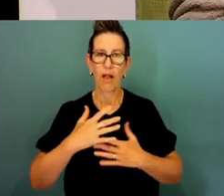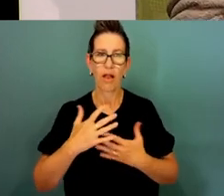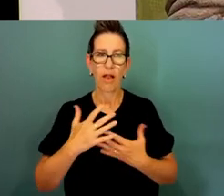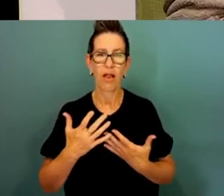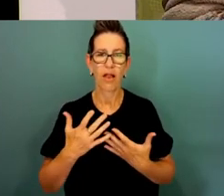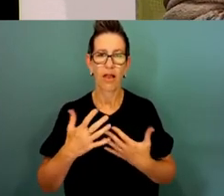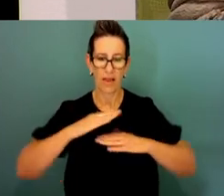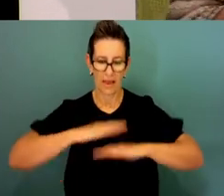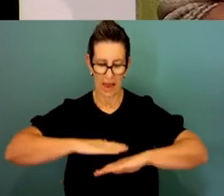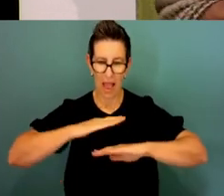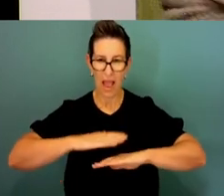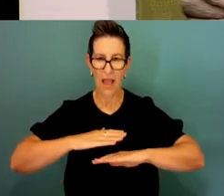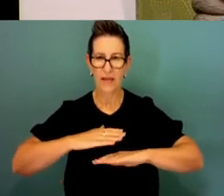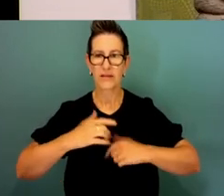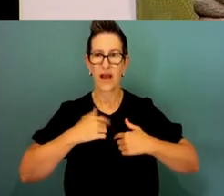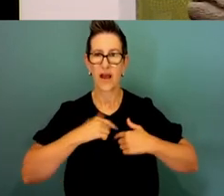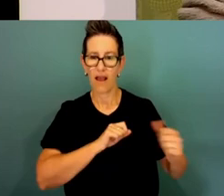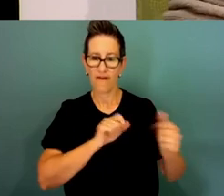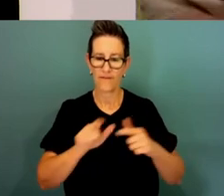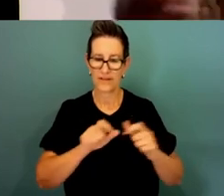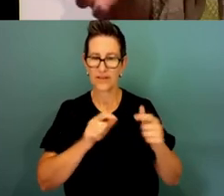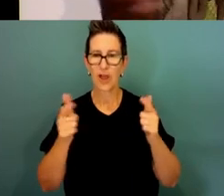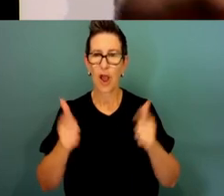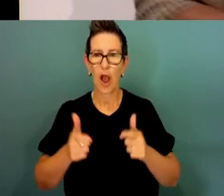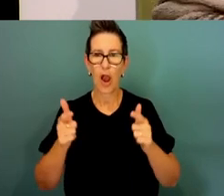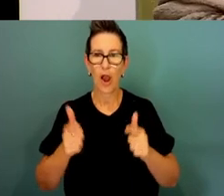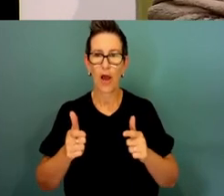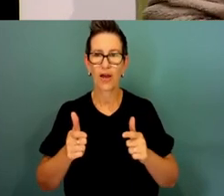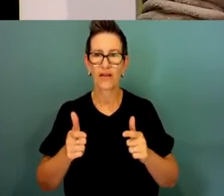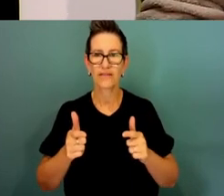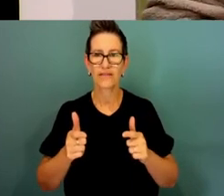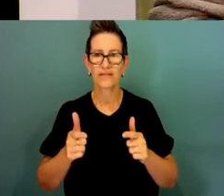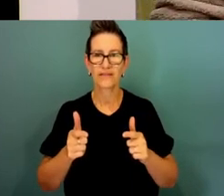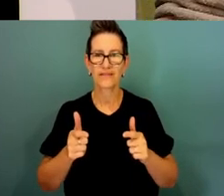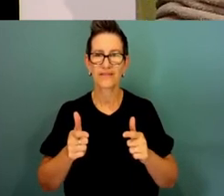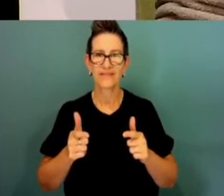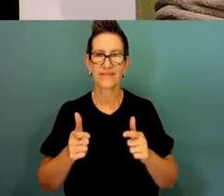country. I can tell that those spirits have now joined us. Hopefully, you can feel their presence as well.